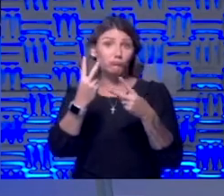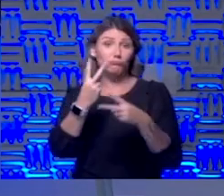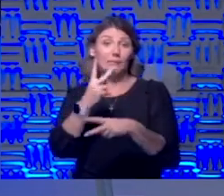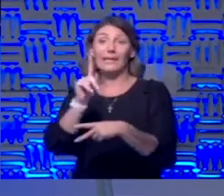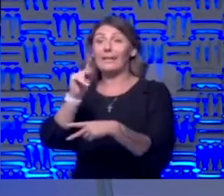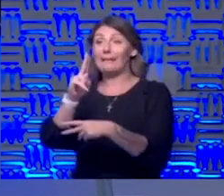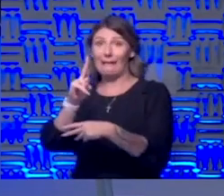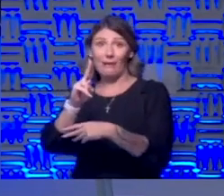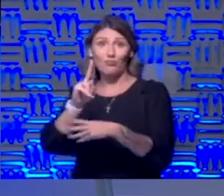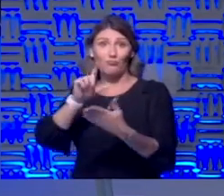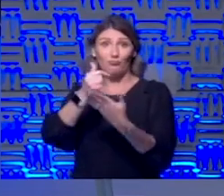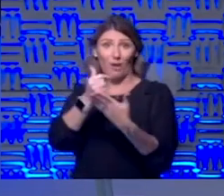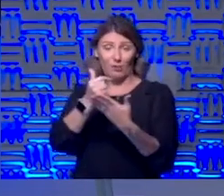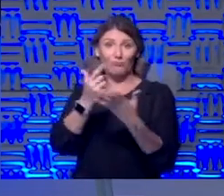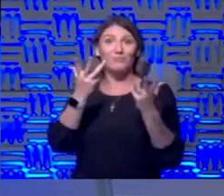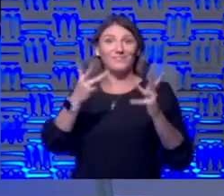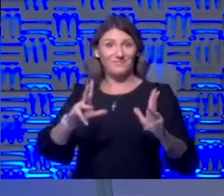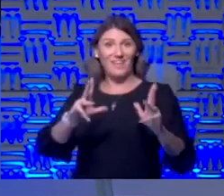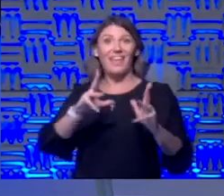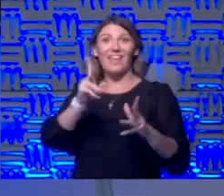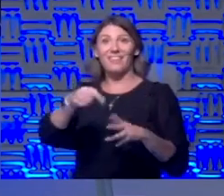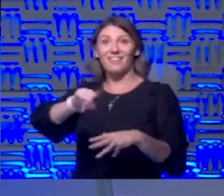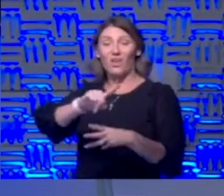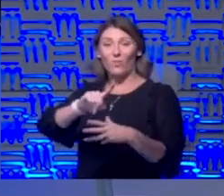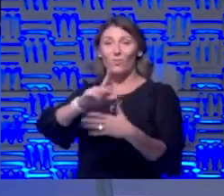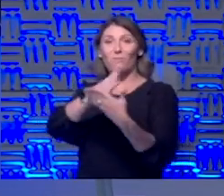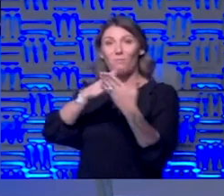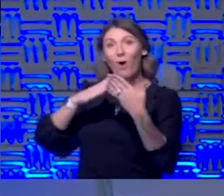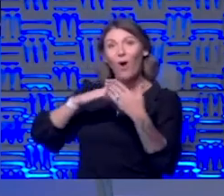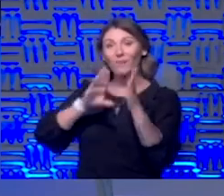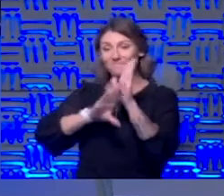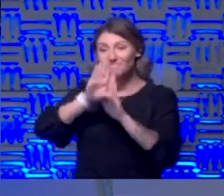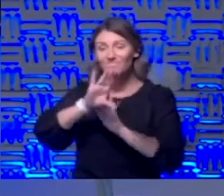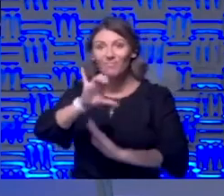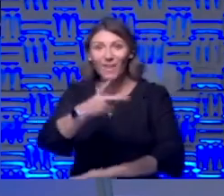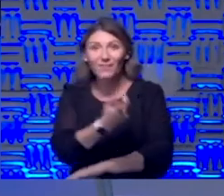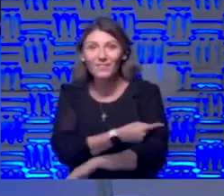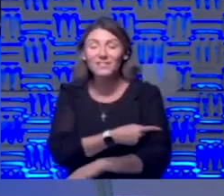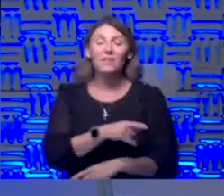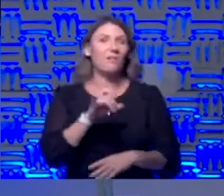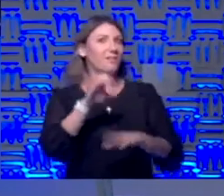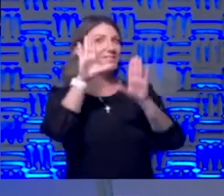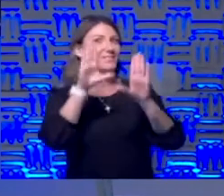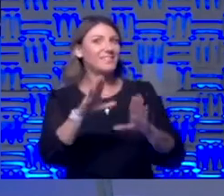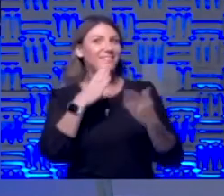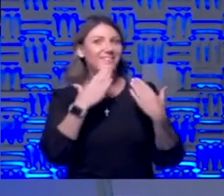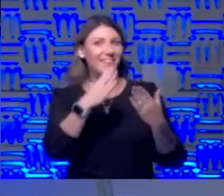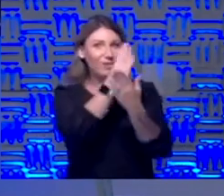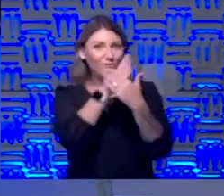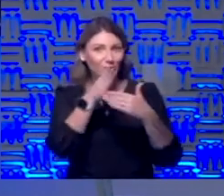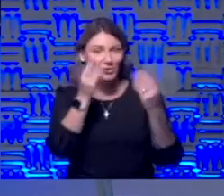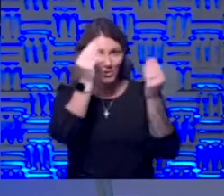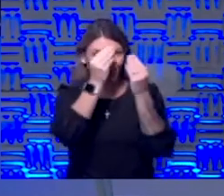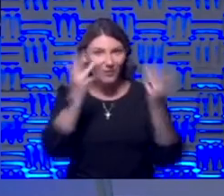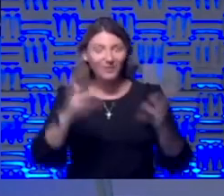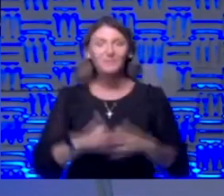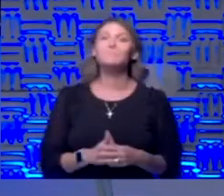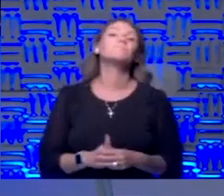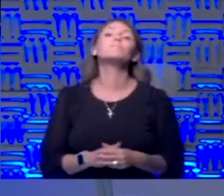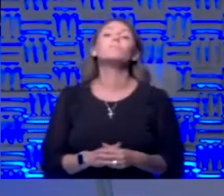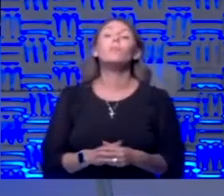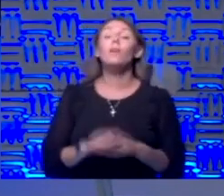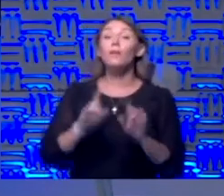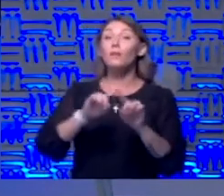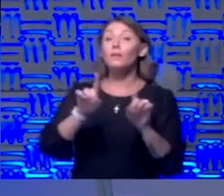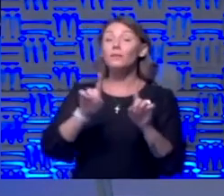in the development of that so KU has a part of that that's right good that's fantastic thank you for sharing that um so but another